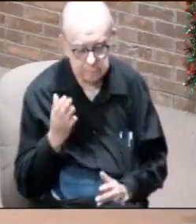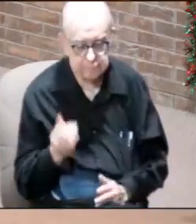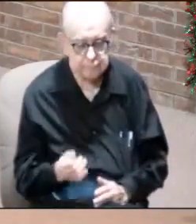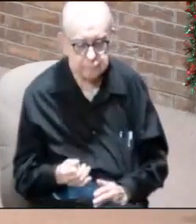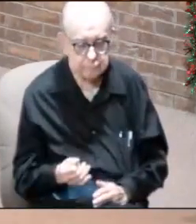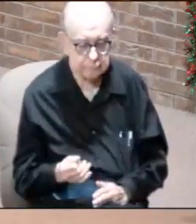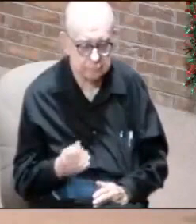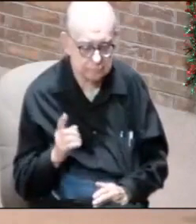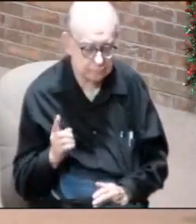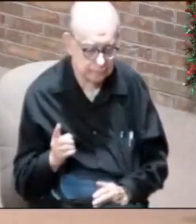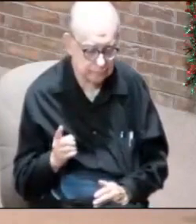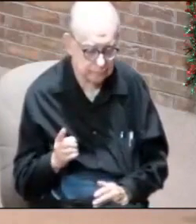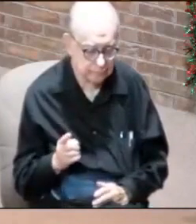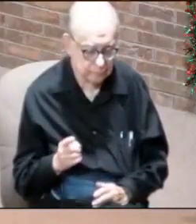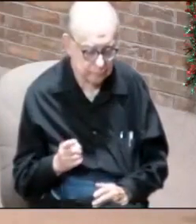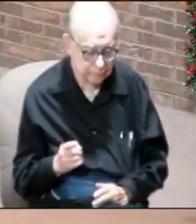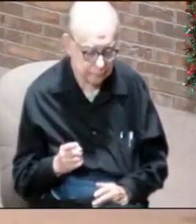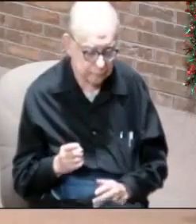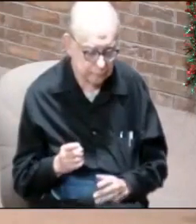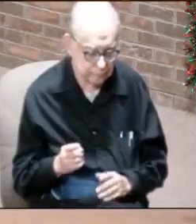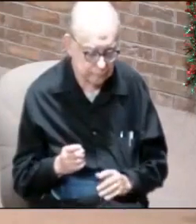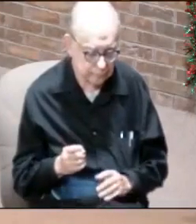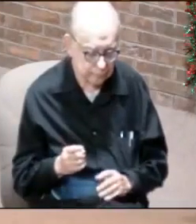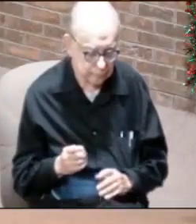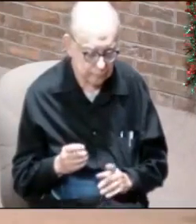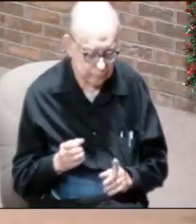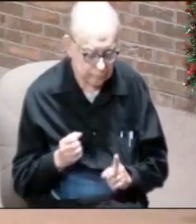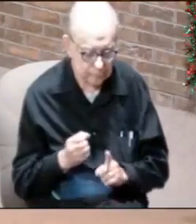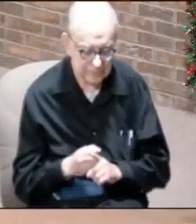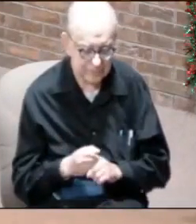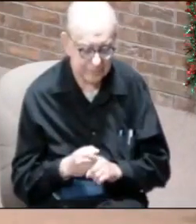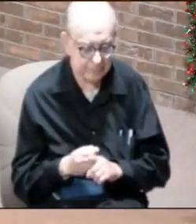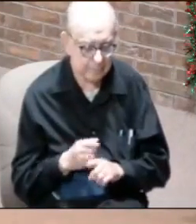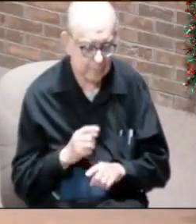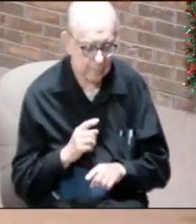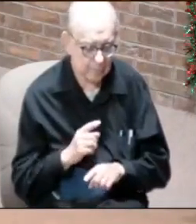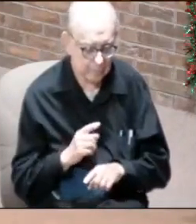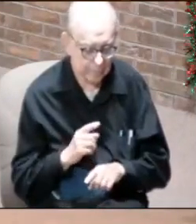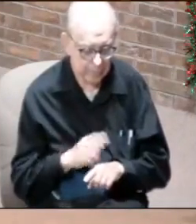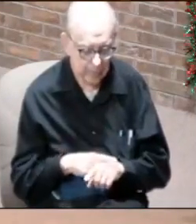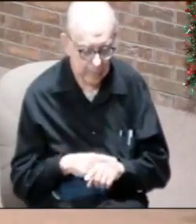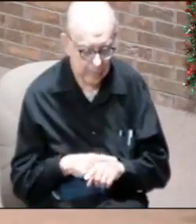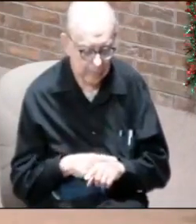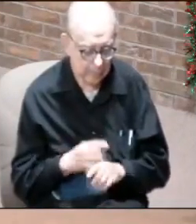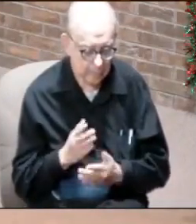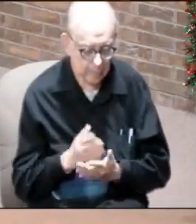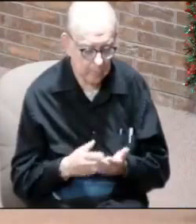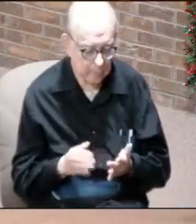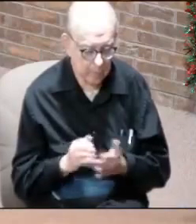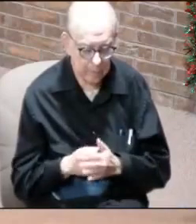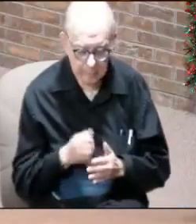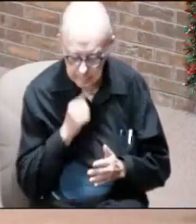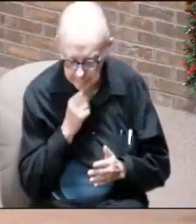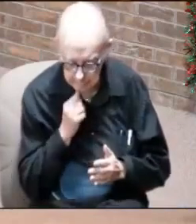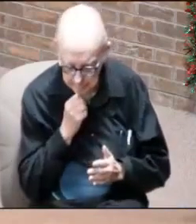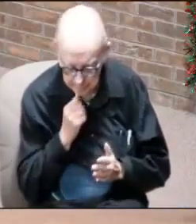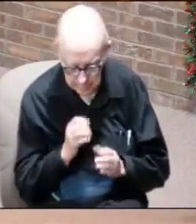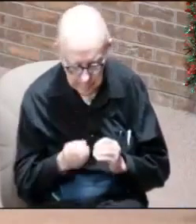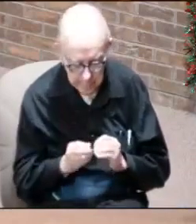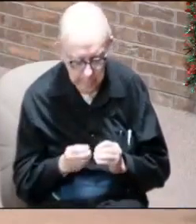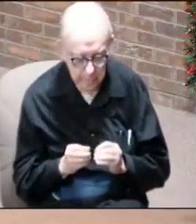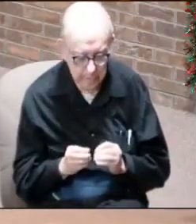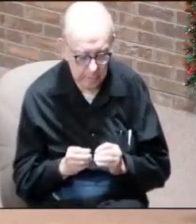Because once it hits that governor on the patience scale. And it starts tipping.